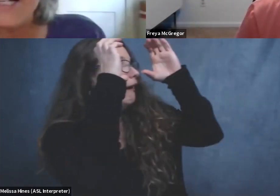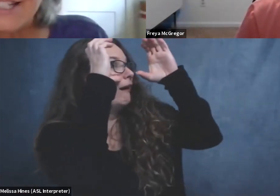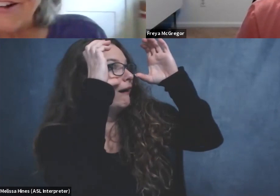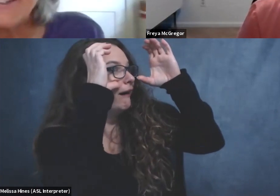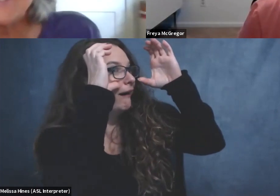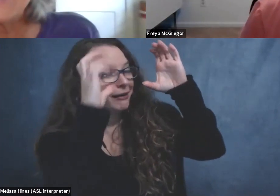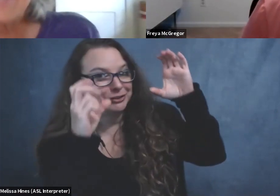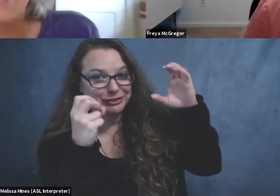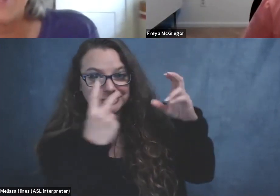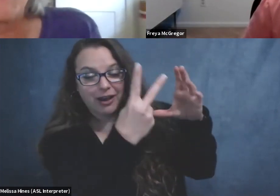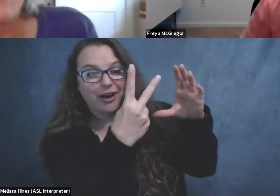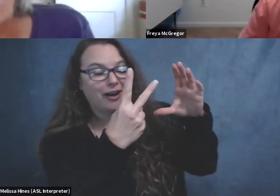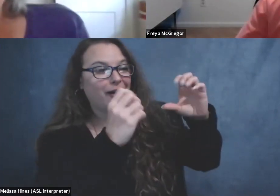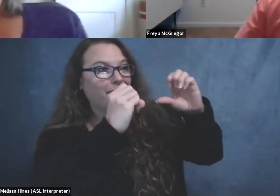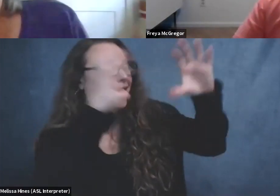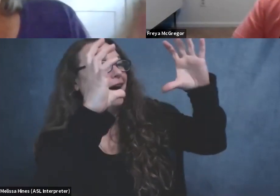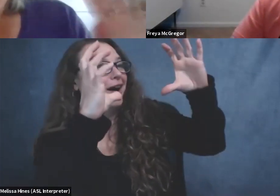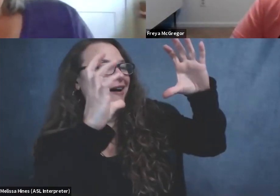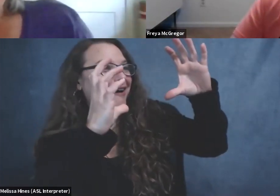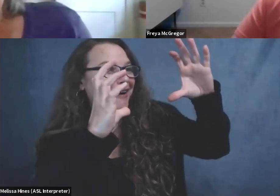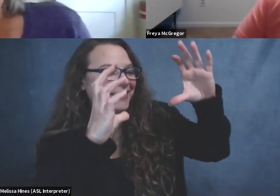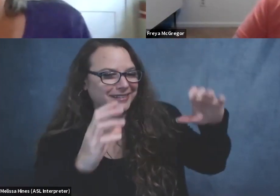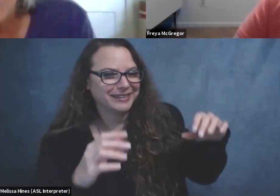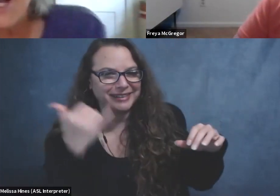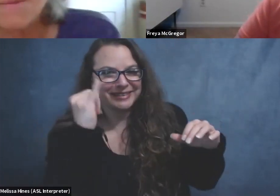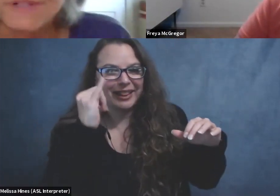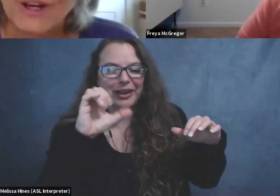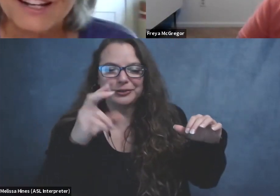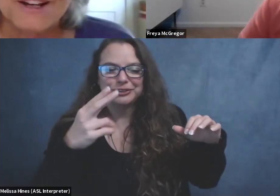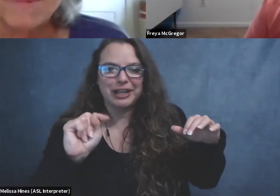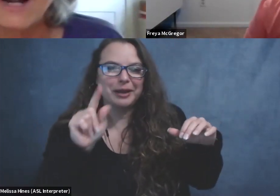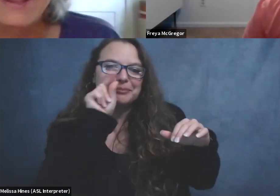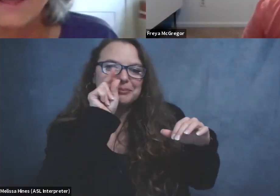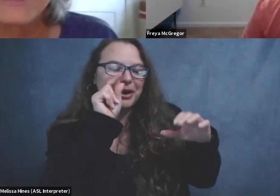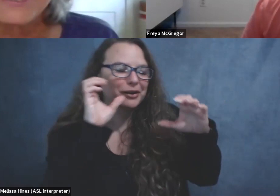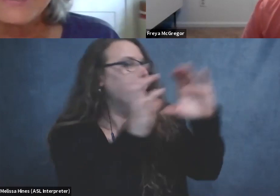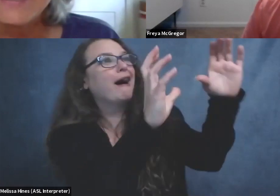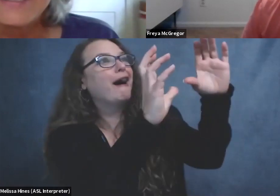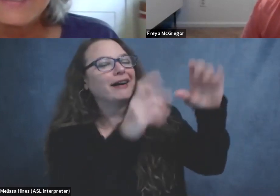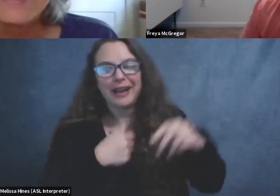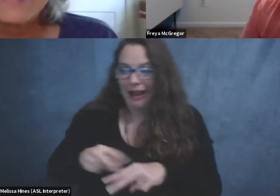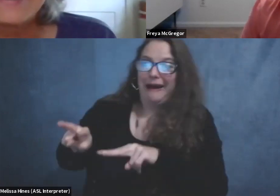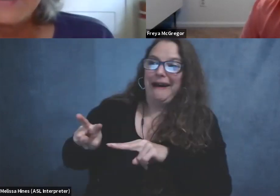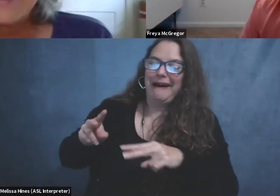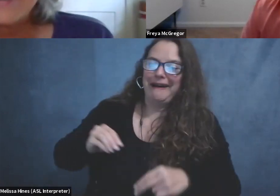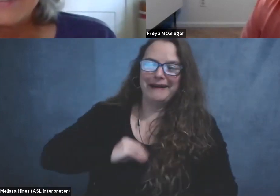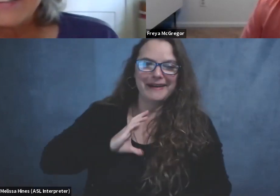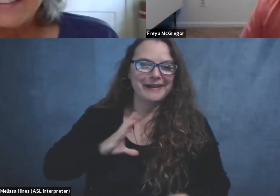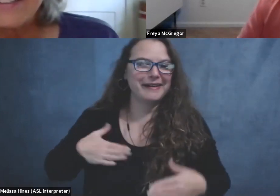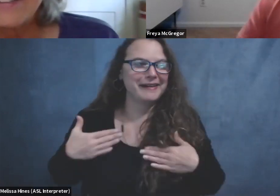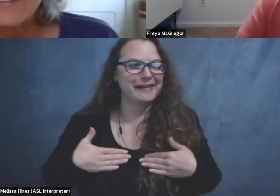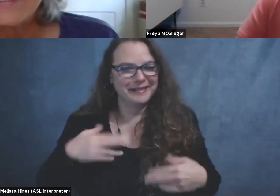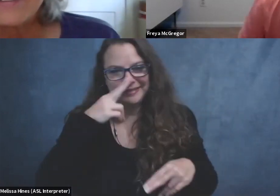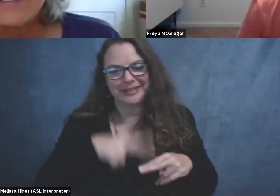yellow chat. So yeah, that, that was, they're always, always so much fun to help someone get on a bird. I love it. That's